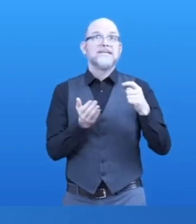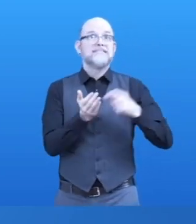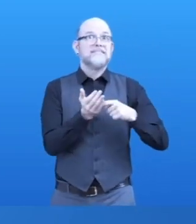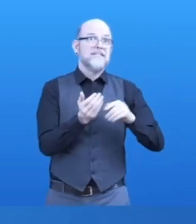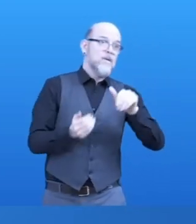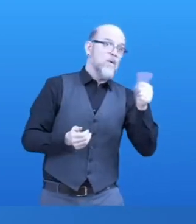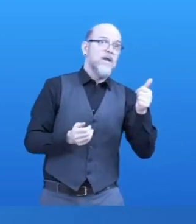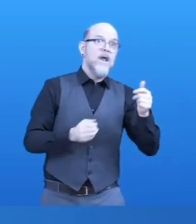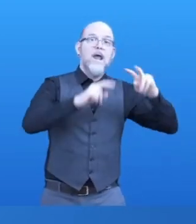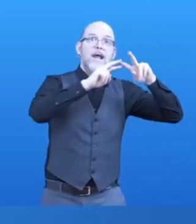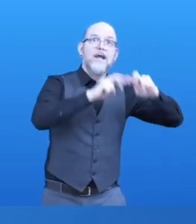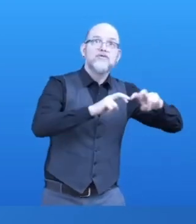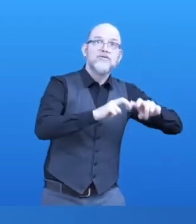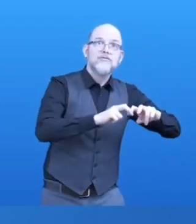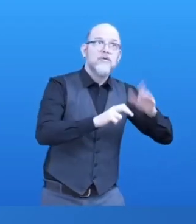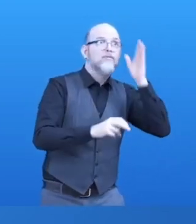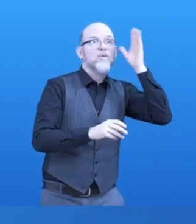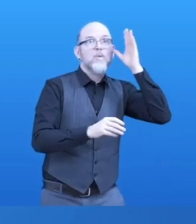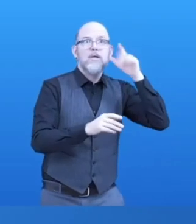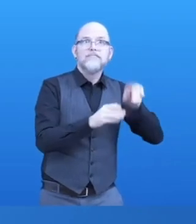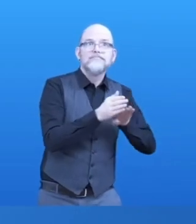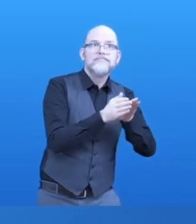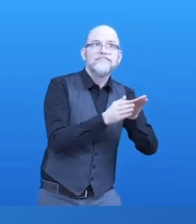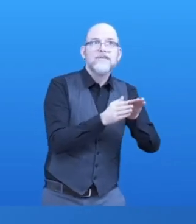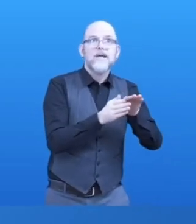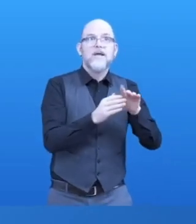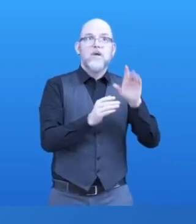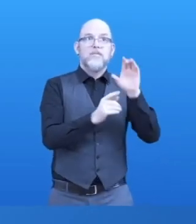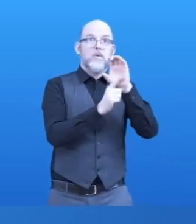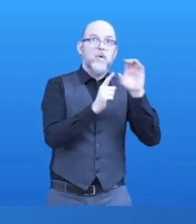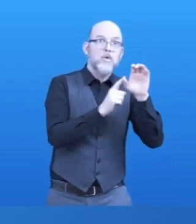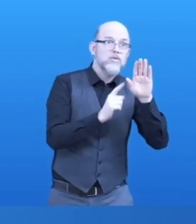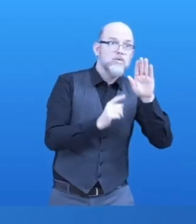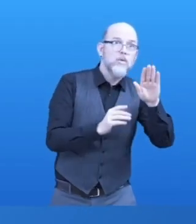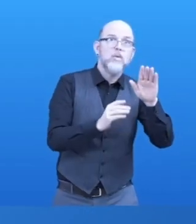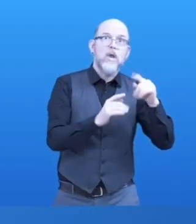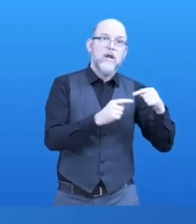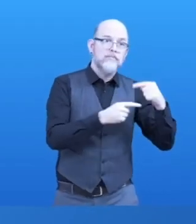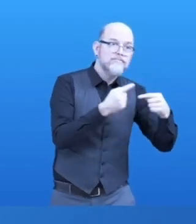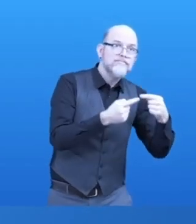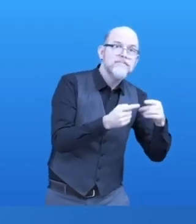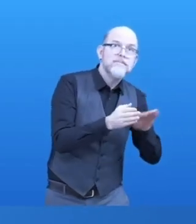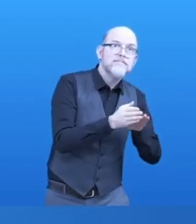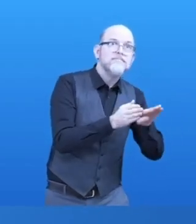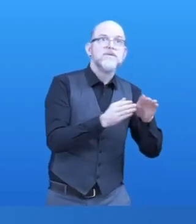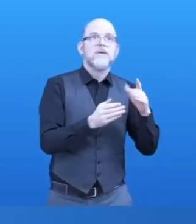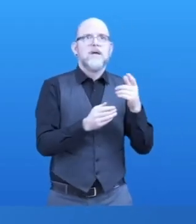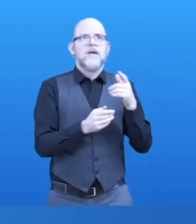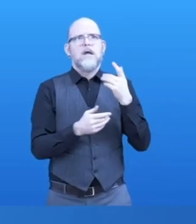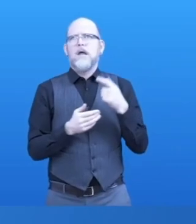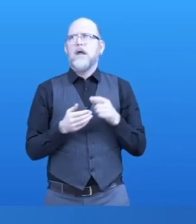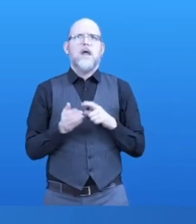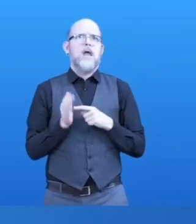of research and development that you can tap into? Universities that you can link with? And user groups who may be able to give you feedback?